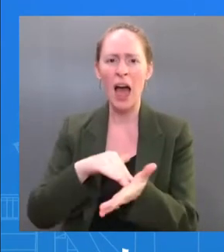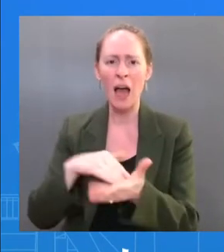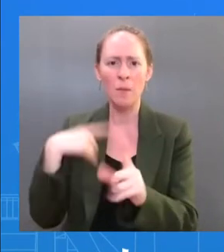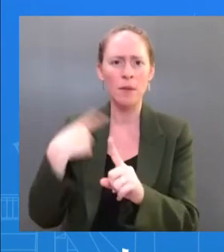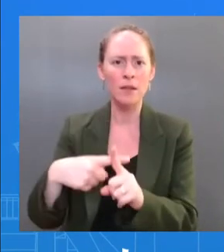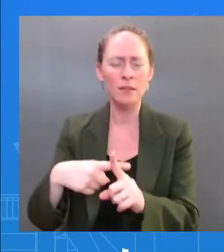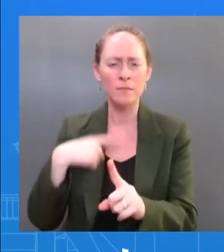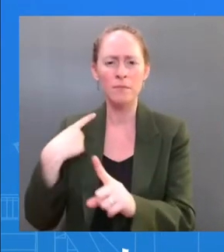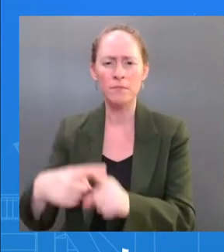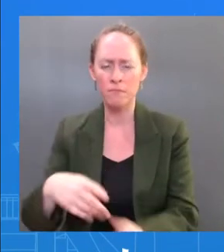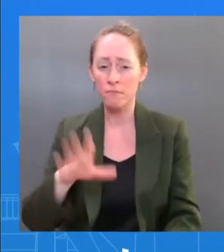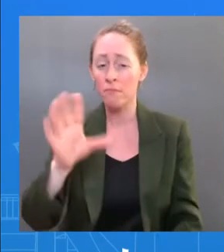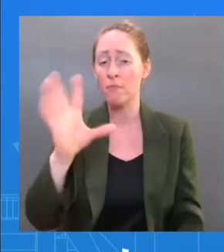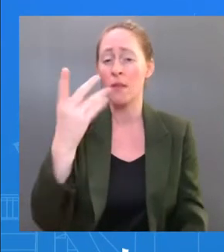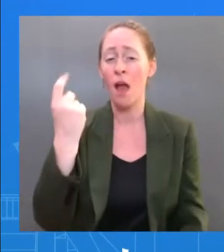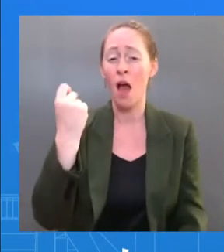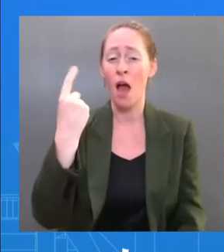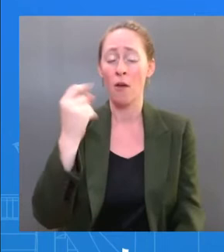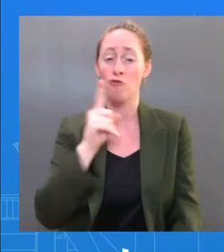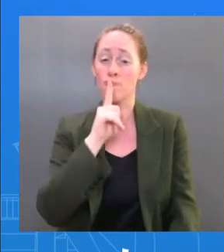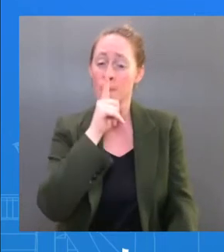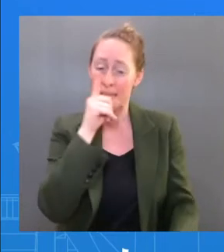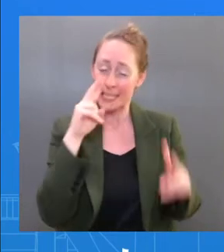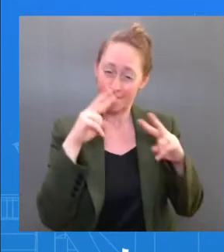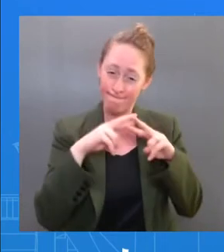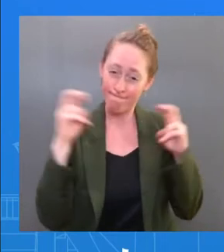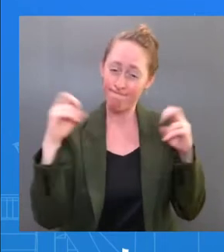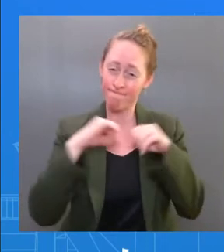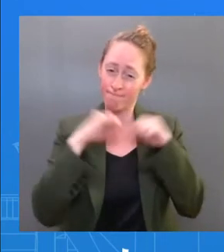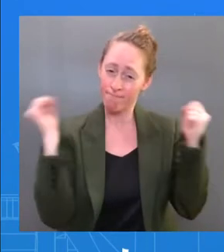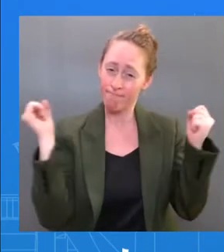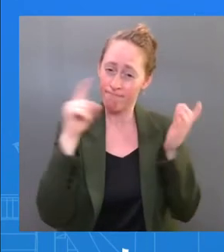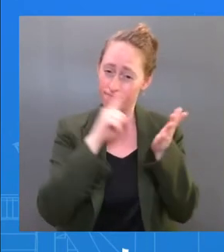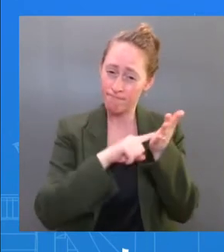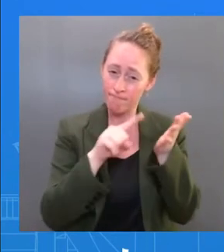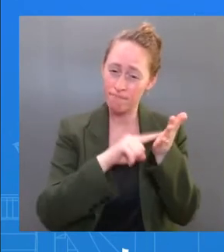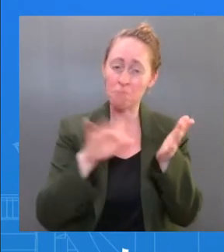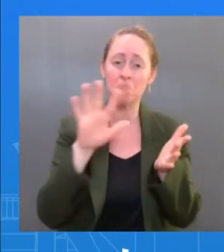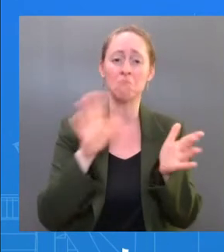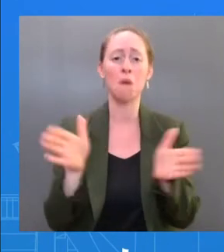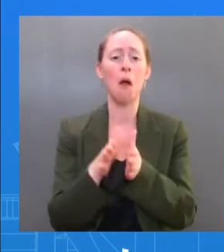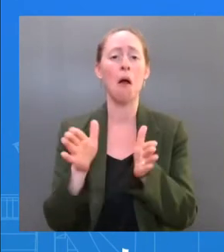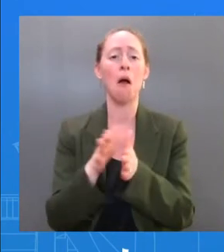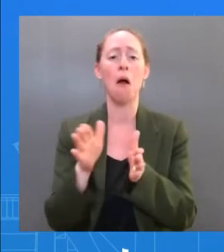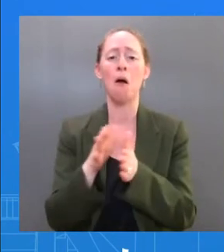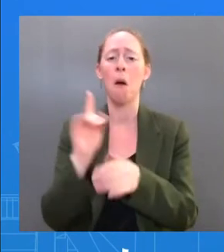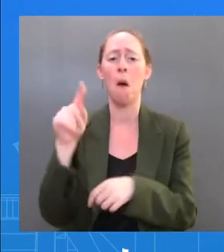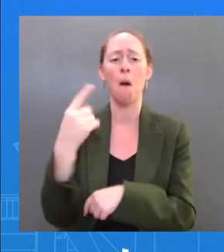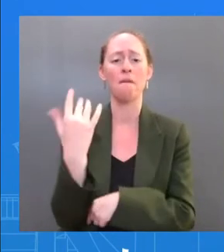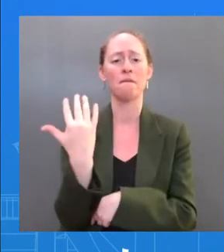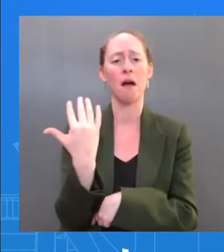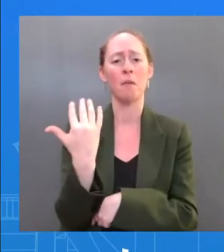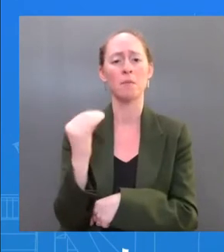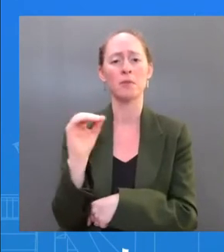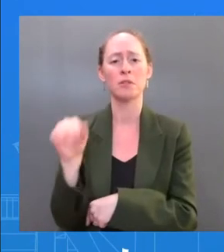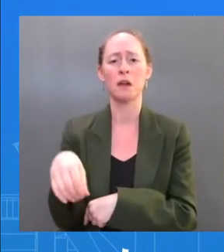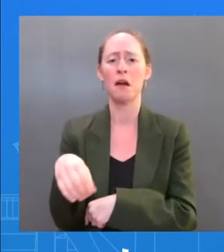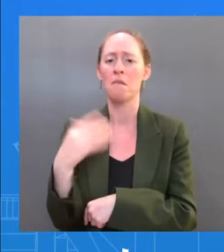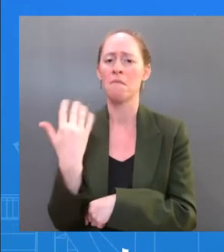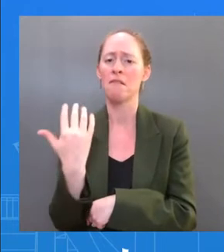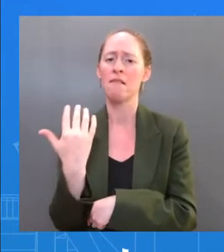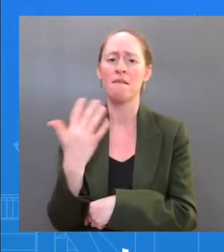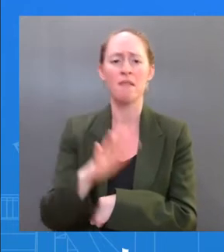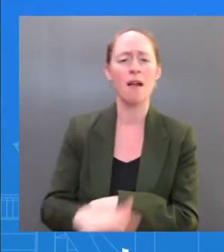that says maybe 7-8 percent, some that say it's 2 percent, but it's in the single digits. So it happens. It's not that frequent. But here's the key point about